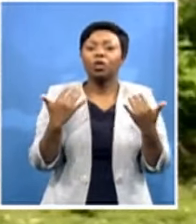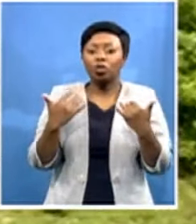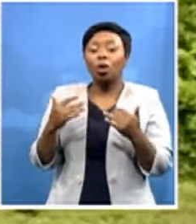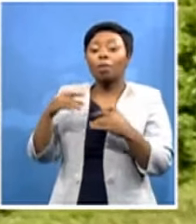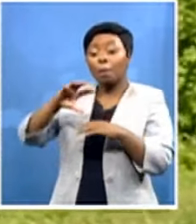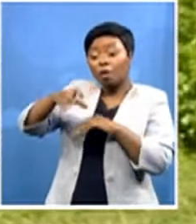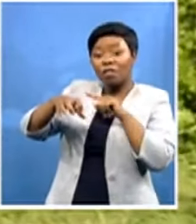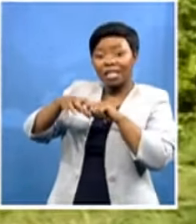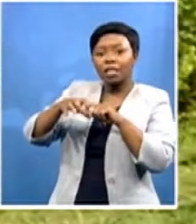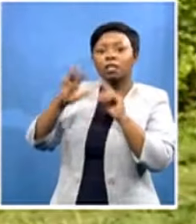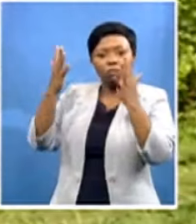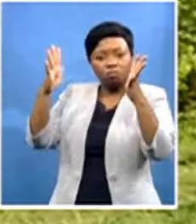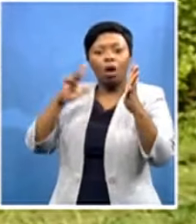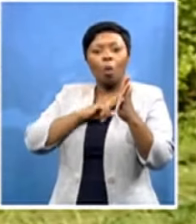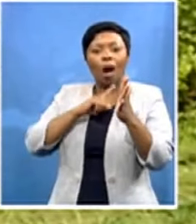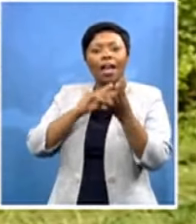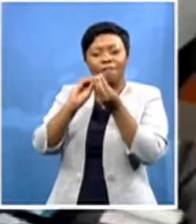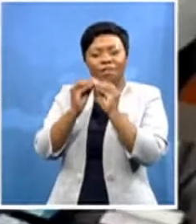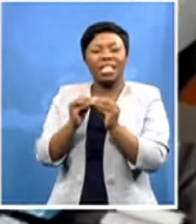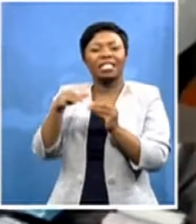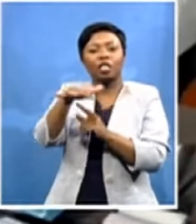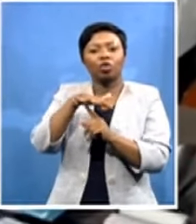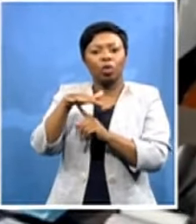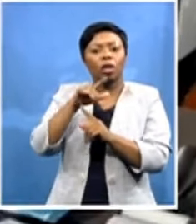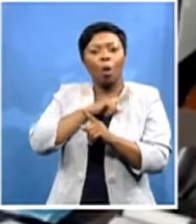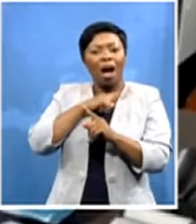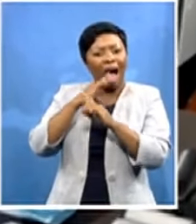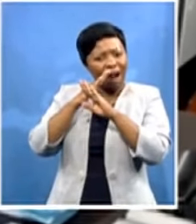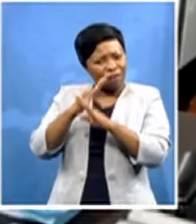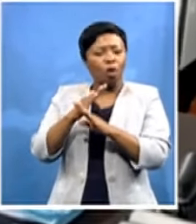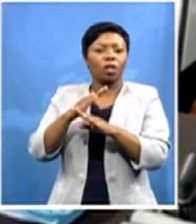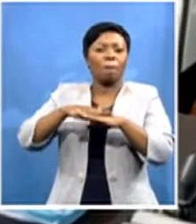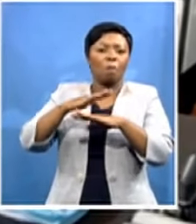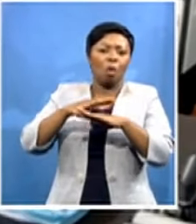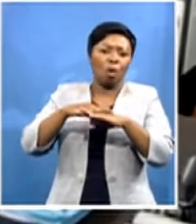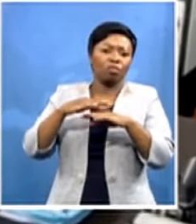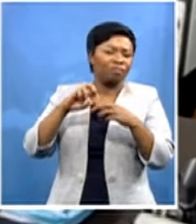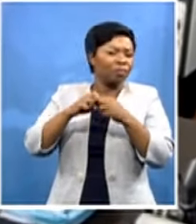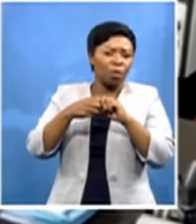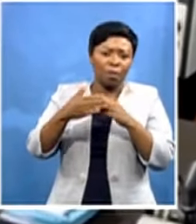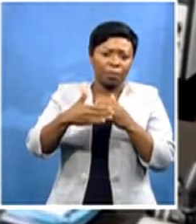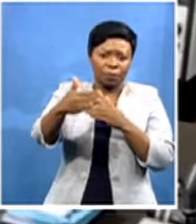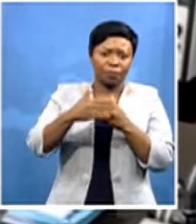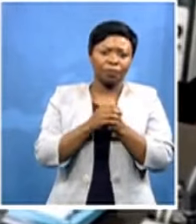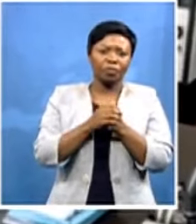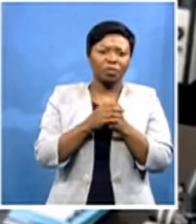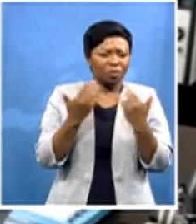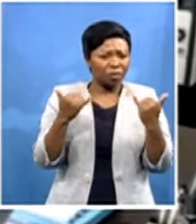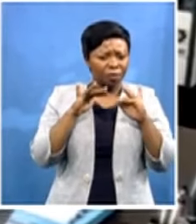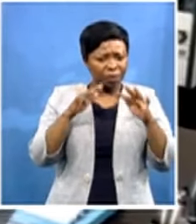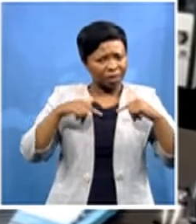to avoid unnecessary litigation. The issue of removal of our people along the wild coast